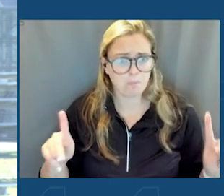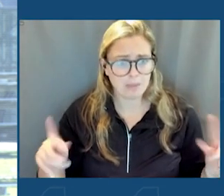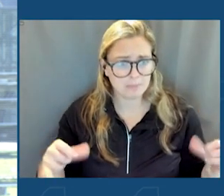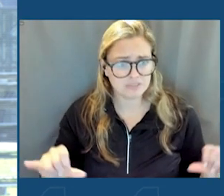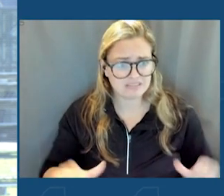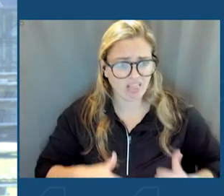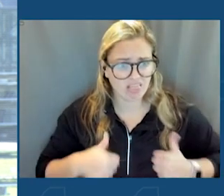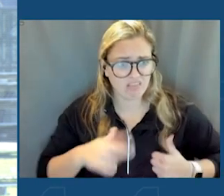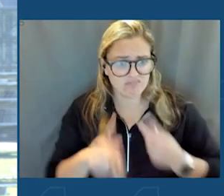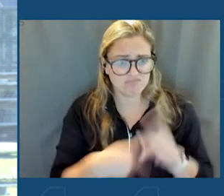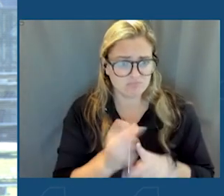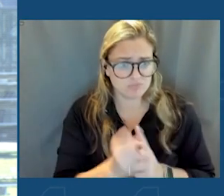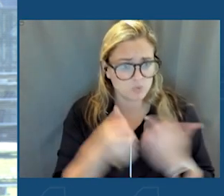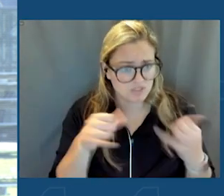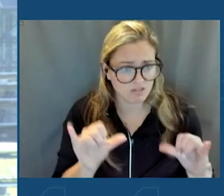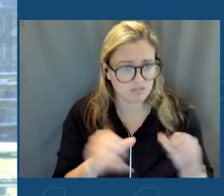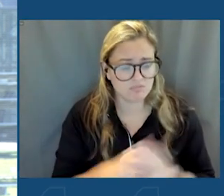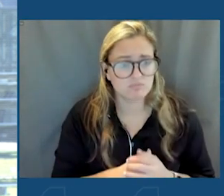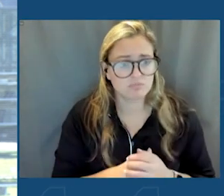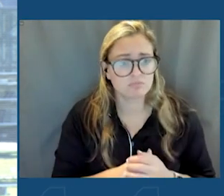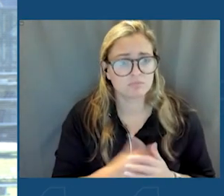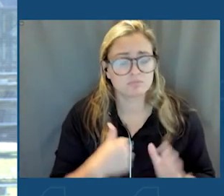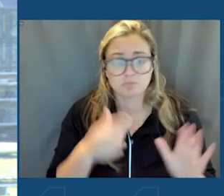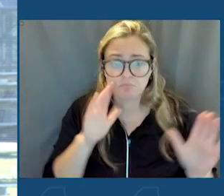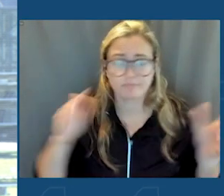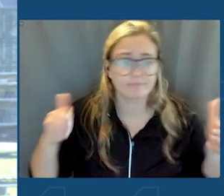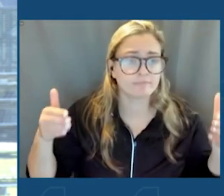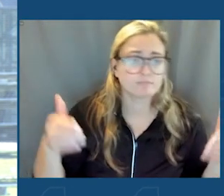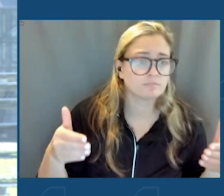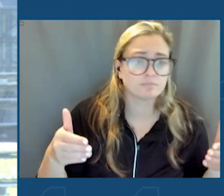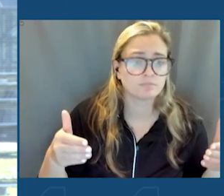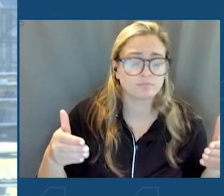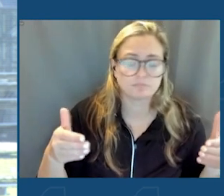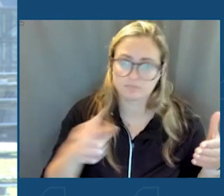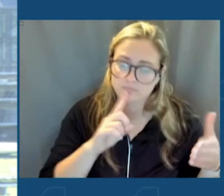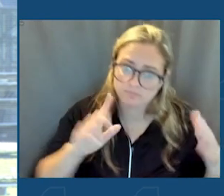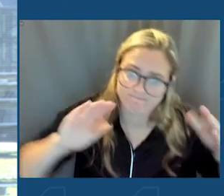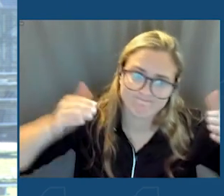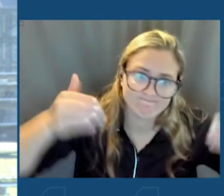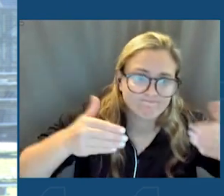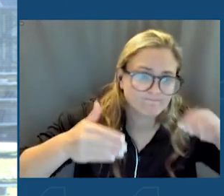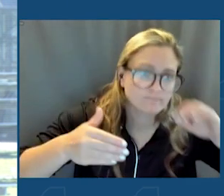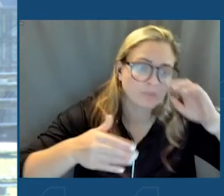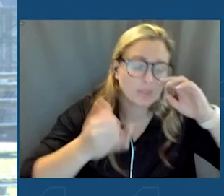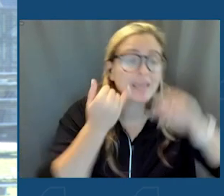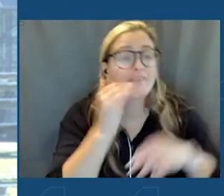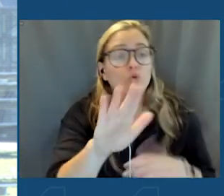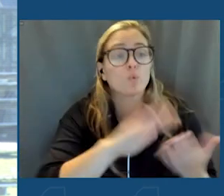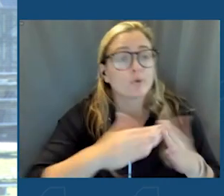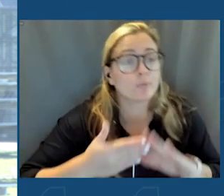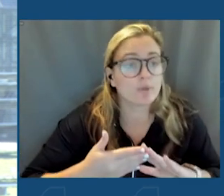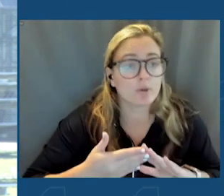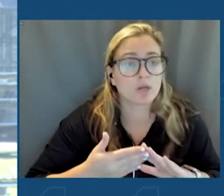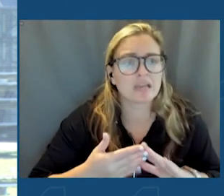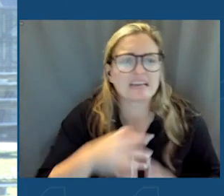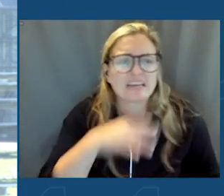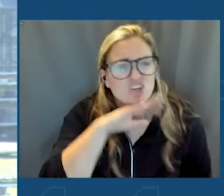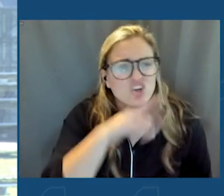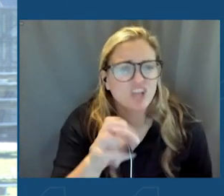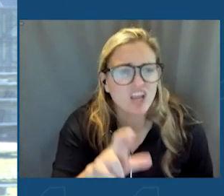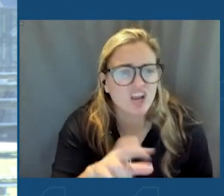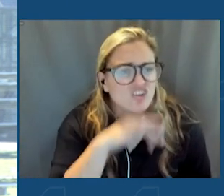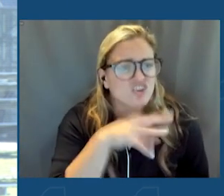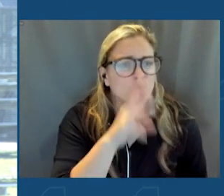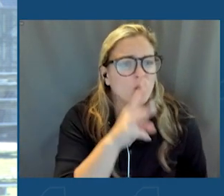situations. And I'm focused on this laser focus. If you live in a community where it has dirty air, dirty water,